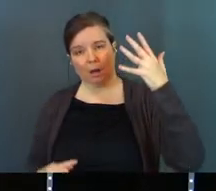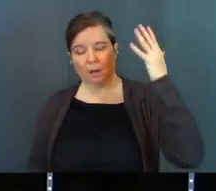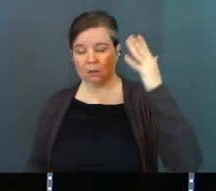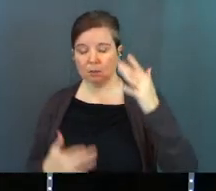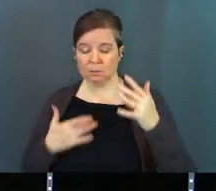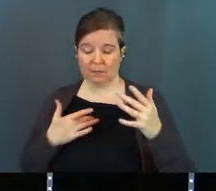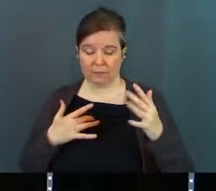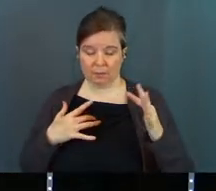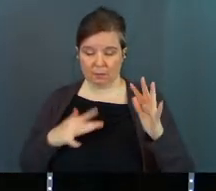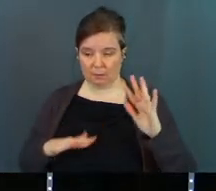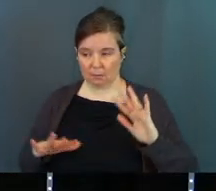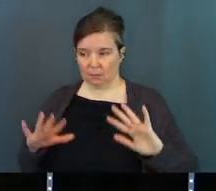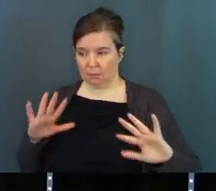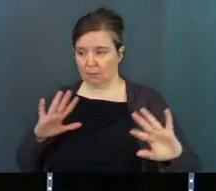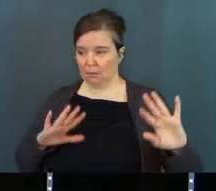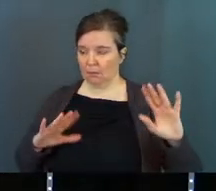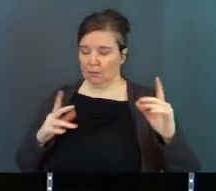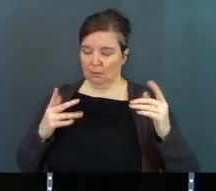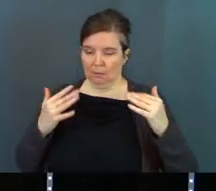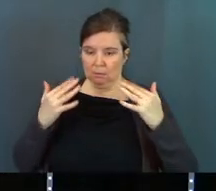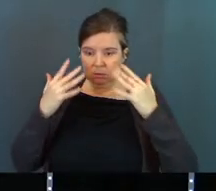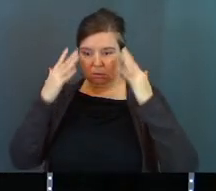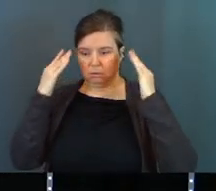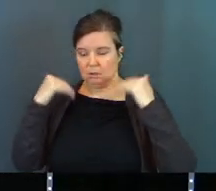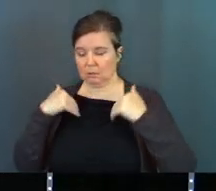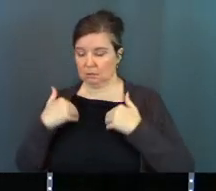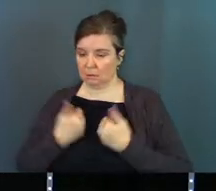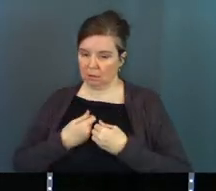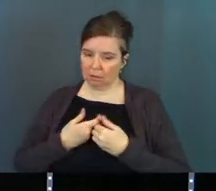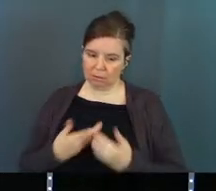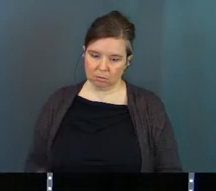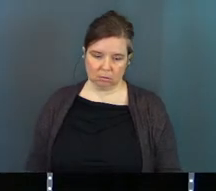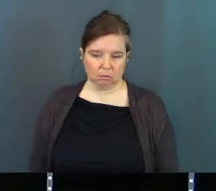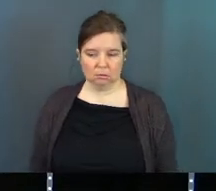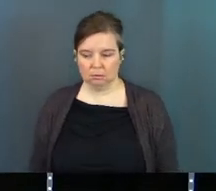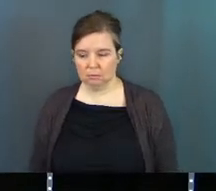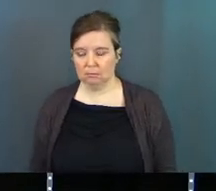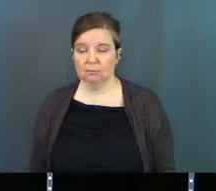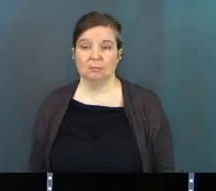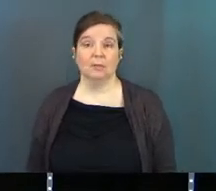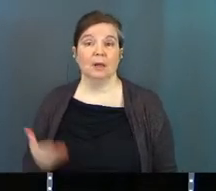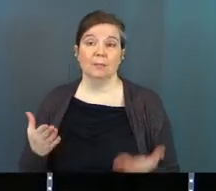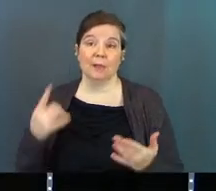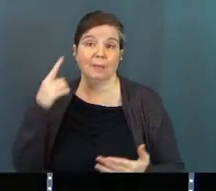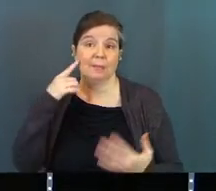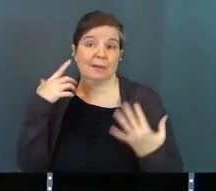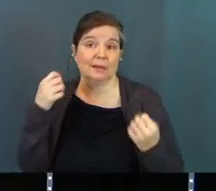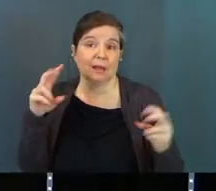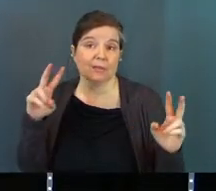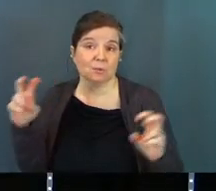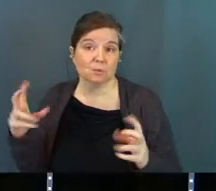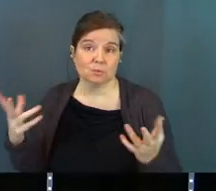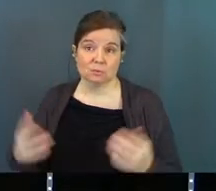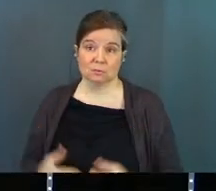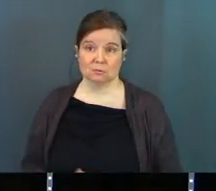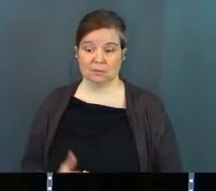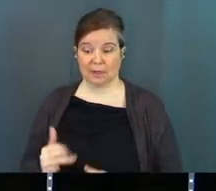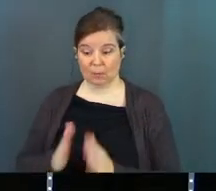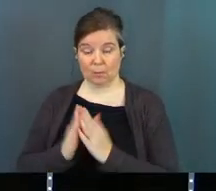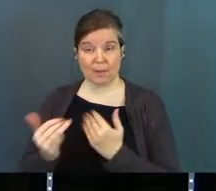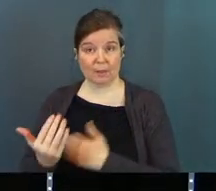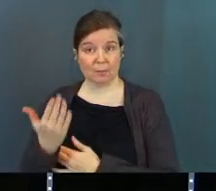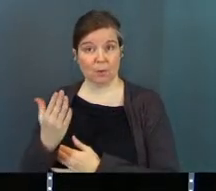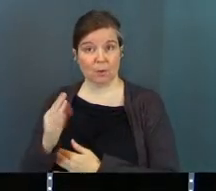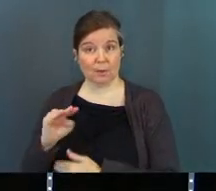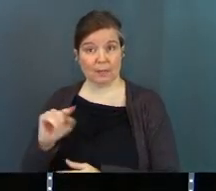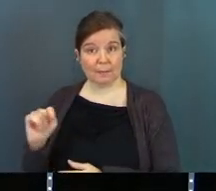we're starting to lose hope, and it just feels like we've been worn down, and we're so tired. Maybe it's mental health issues, like we prayed about